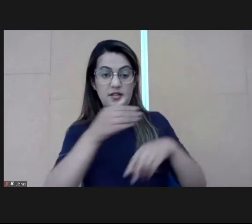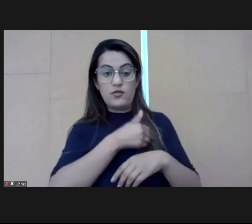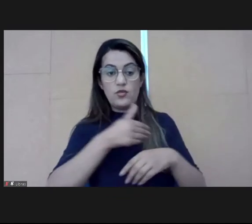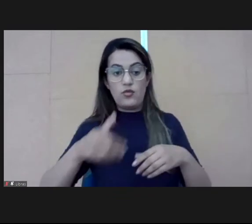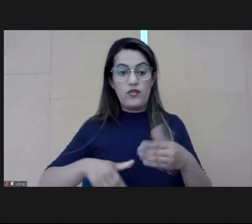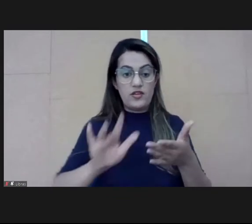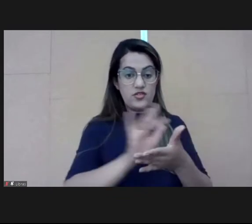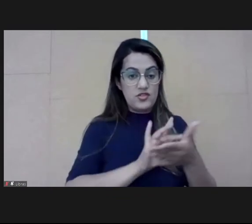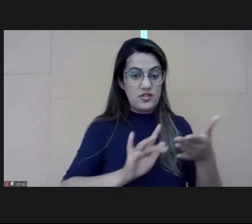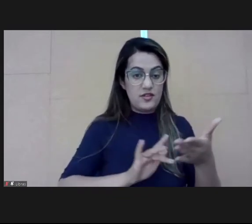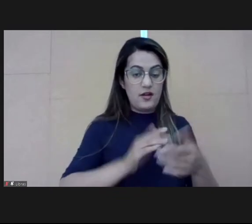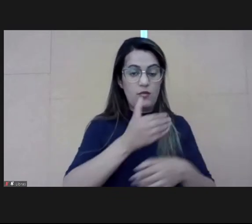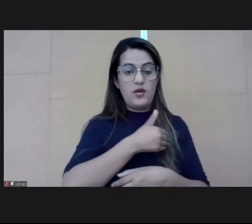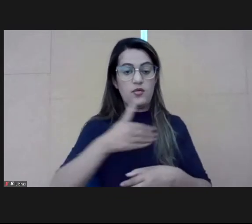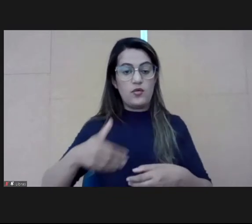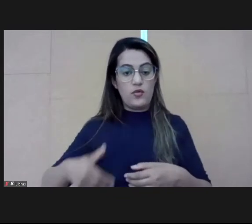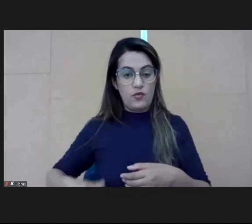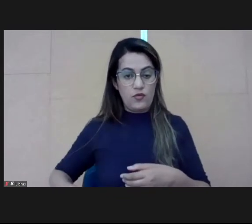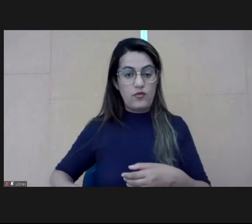reflections nowadays.